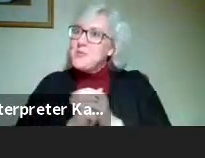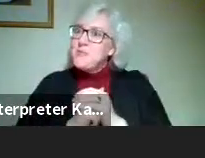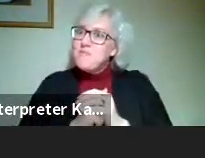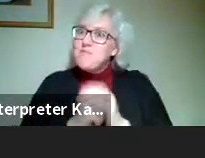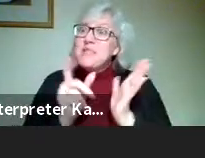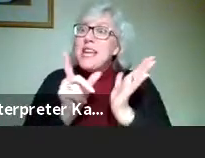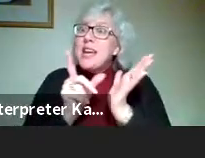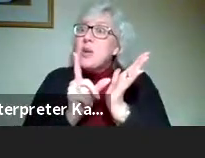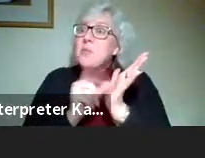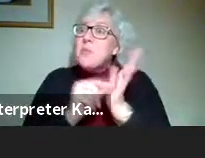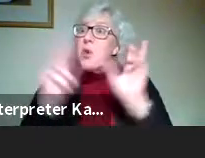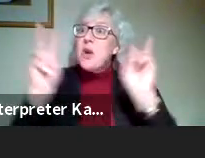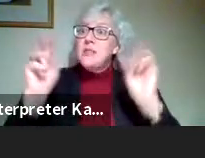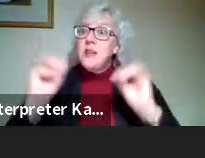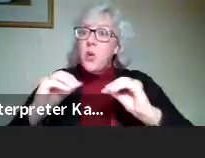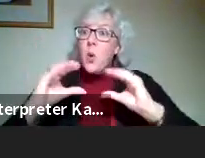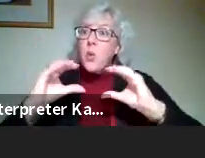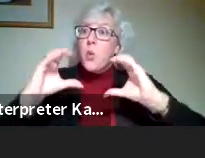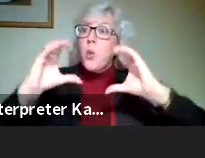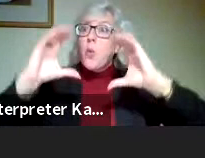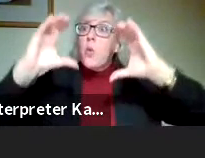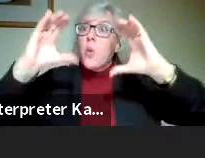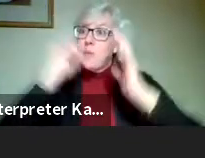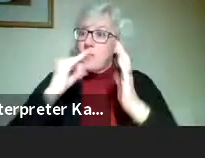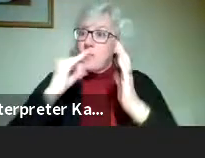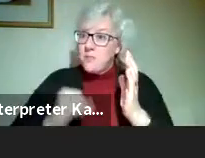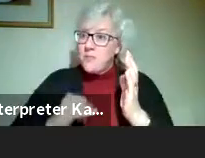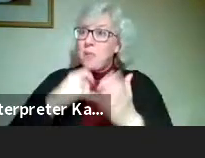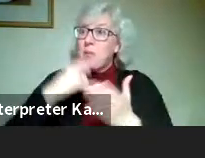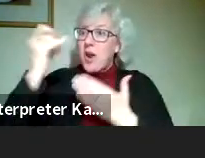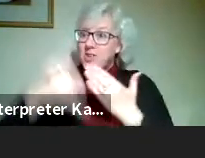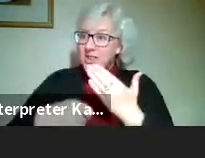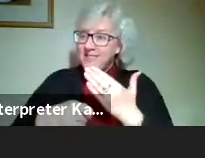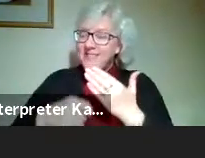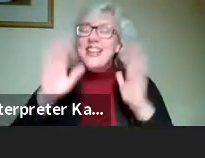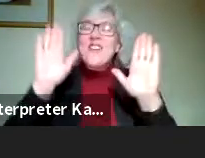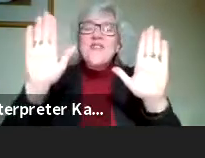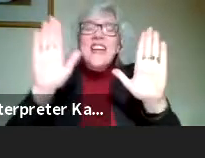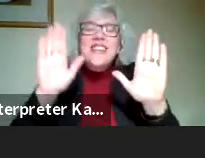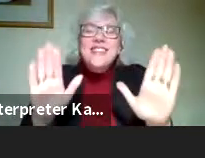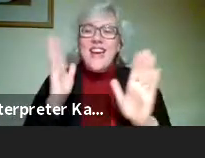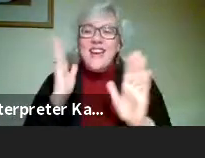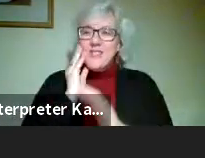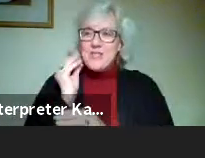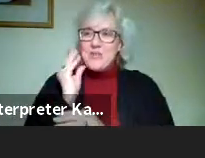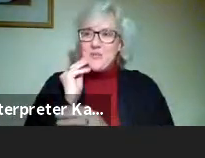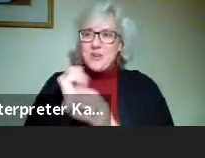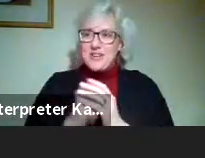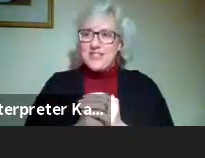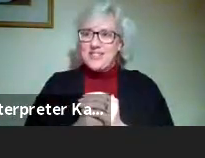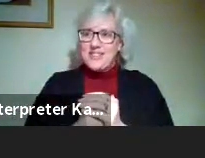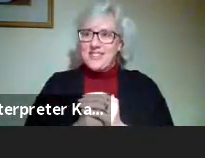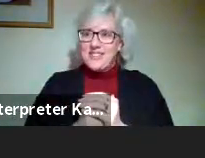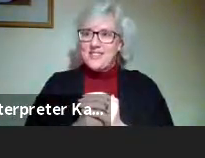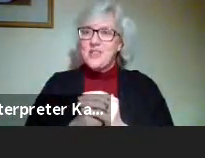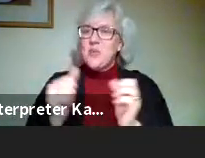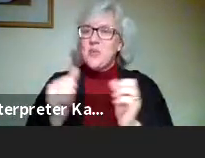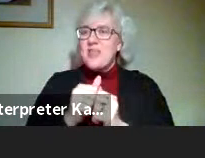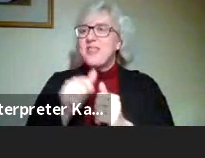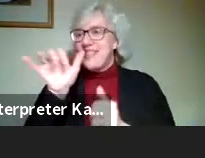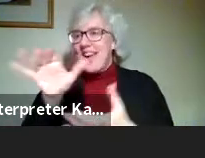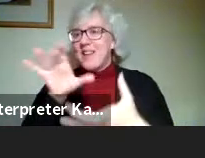print their projects. And it's just a fantastic experience available to us with the Fab Lab.